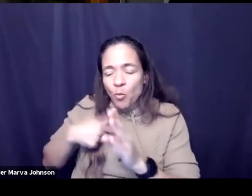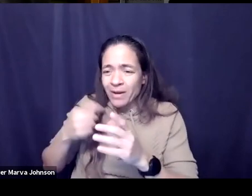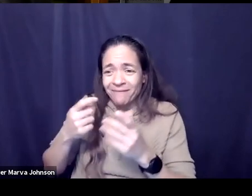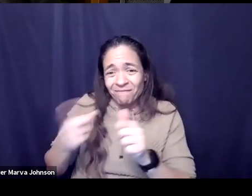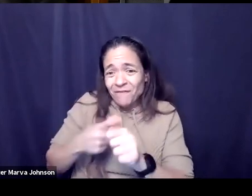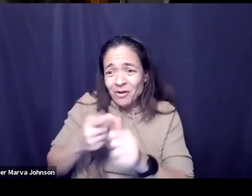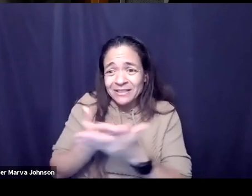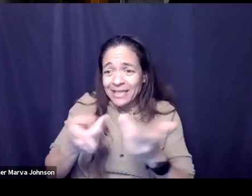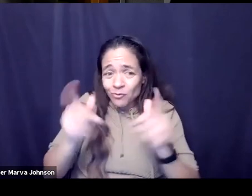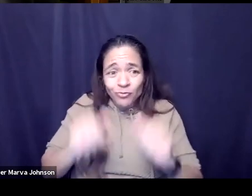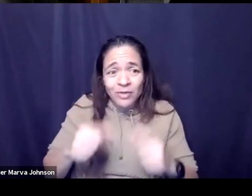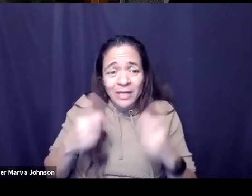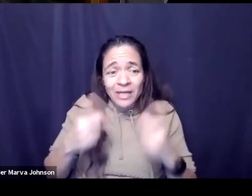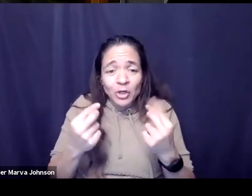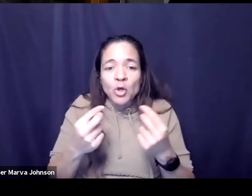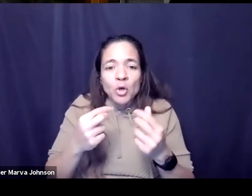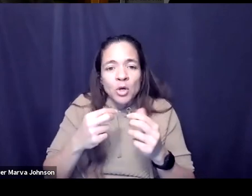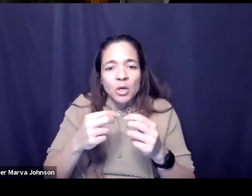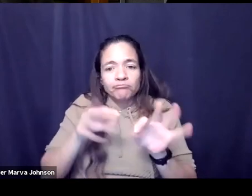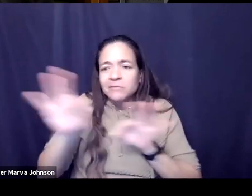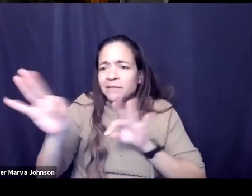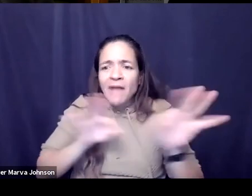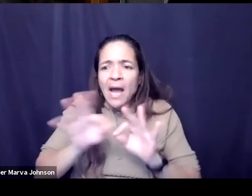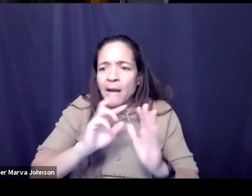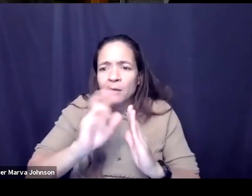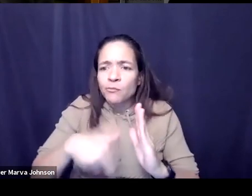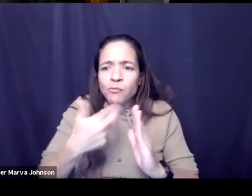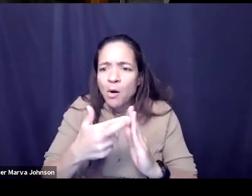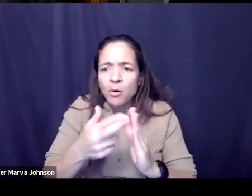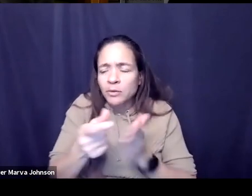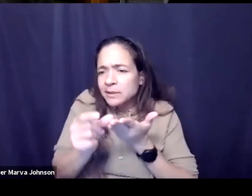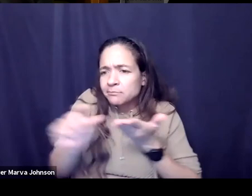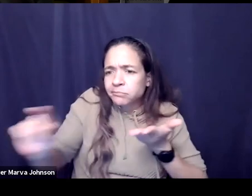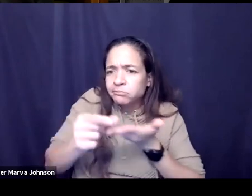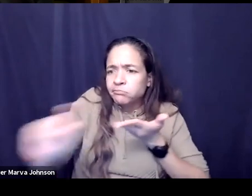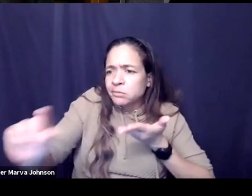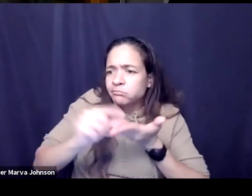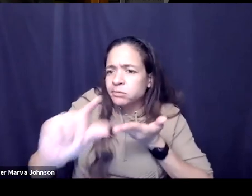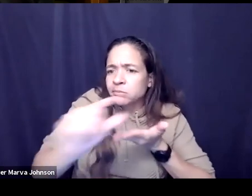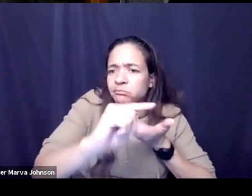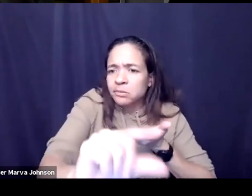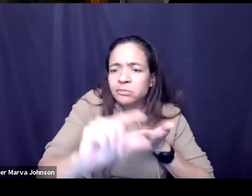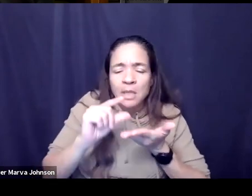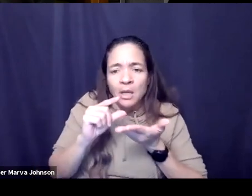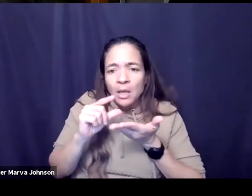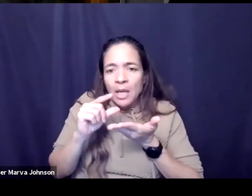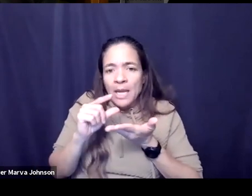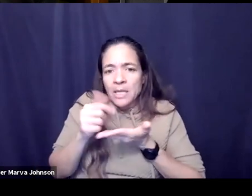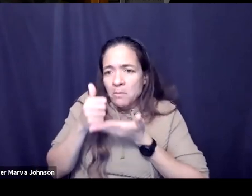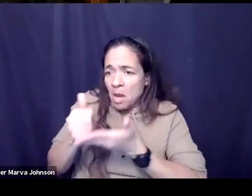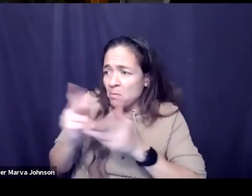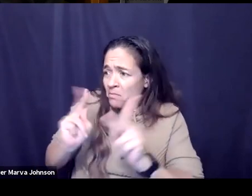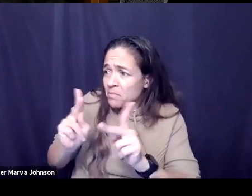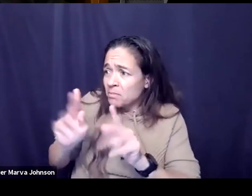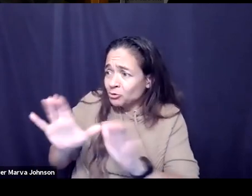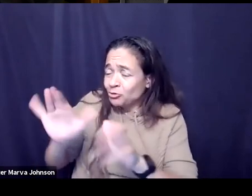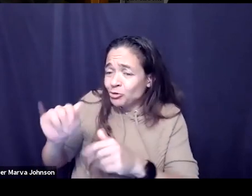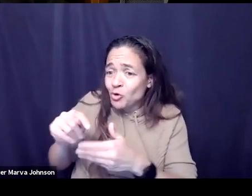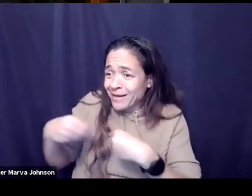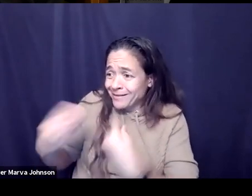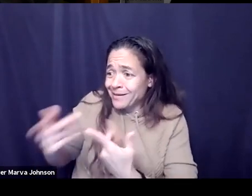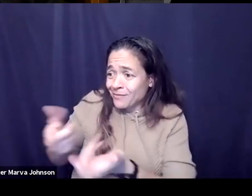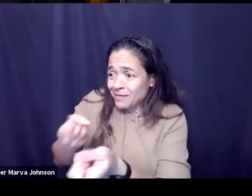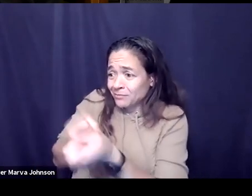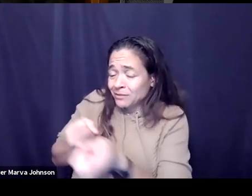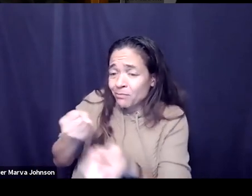apart the work that needs to be done here and enabling others to do it and take it on and give them enough support so they're